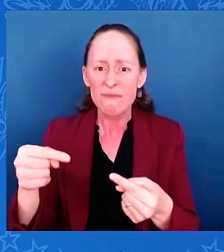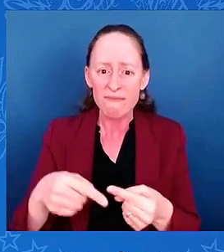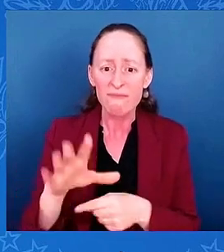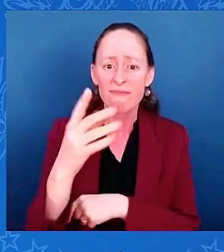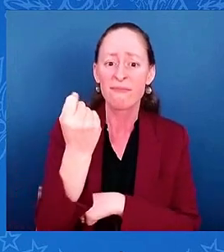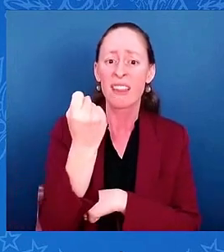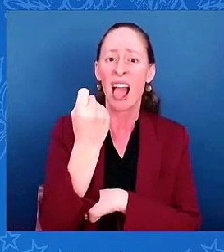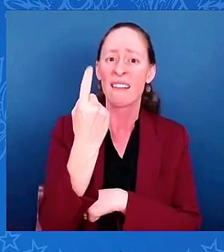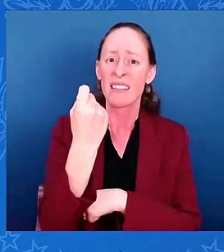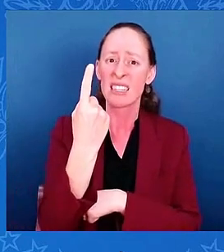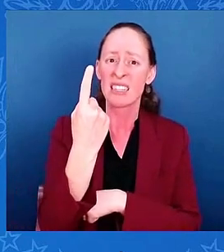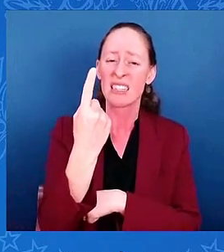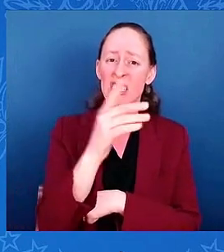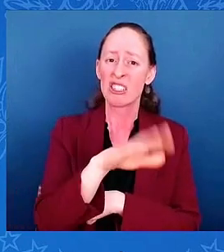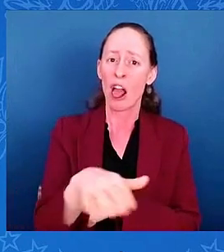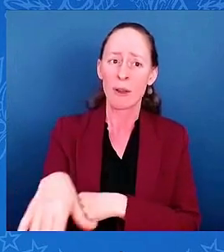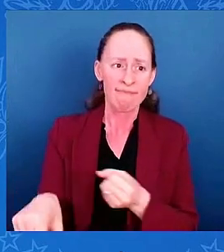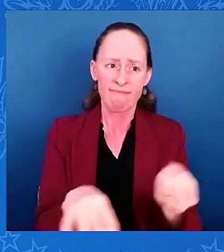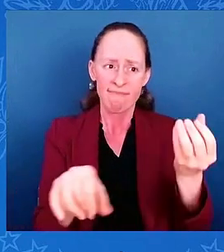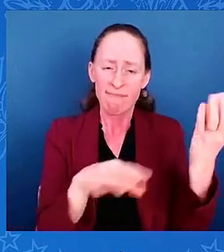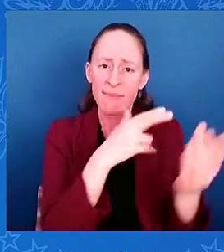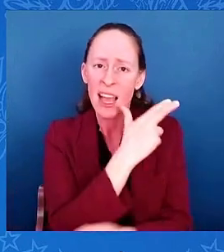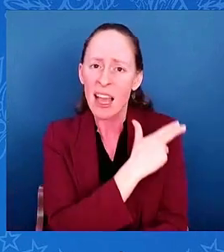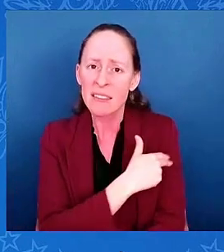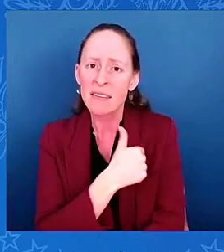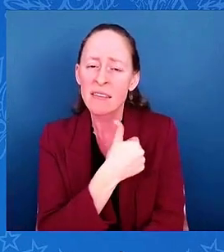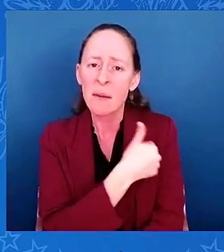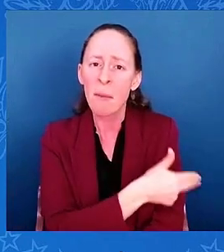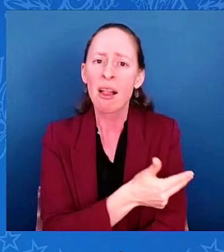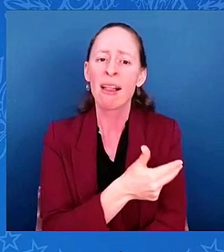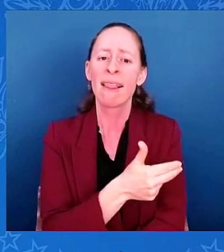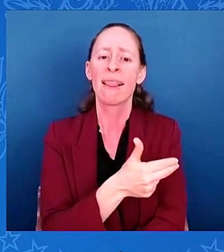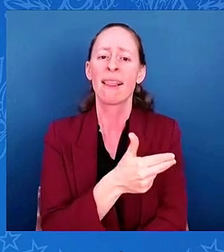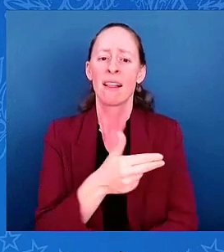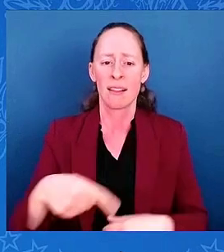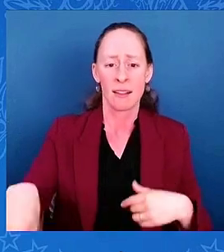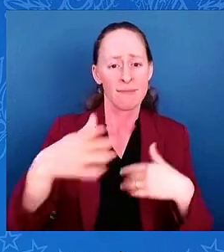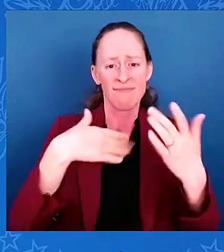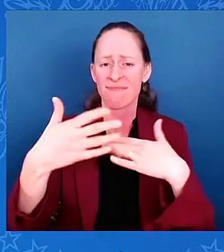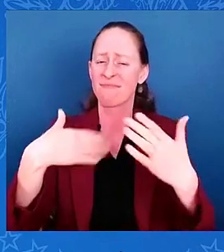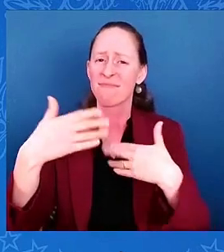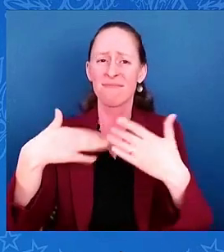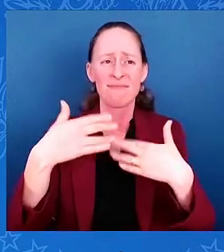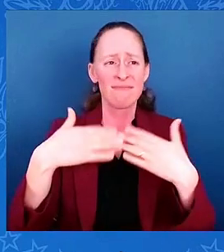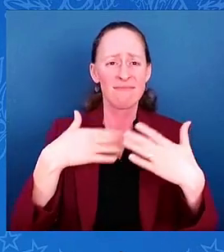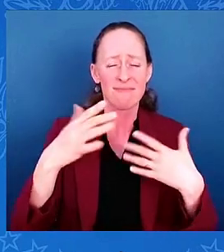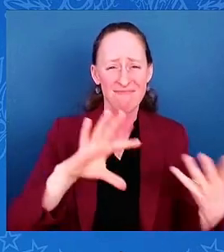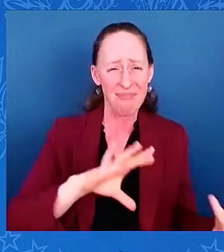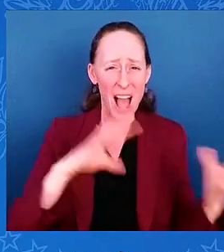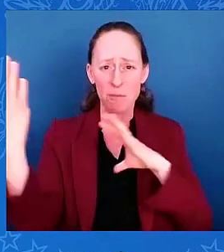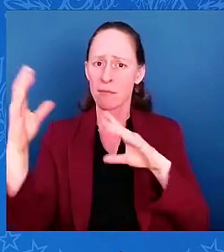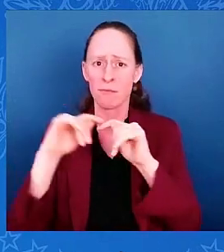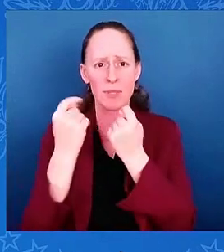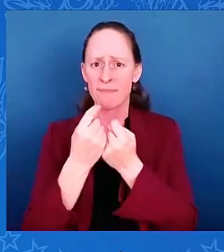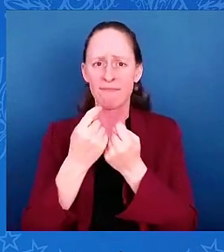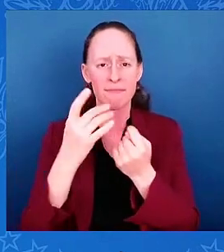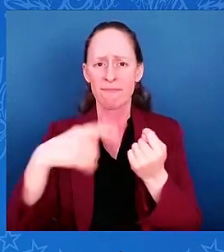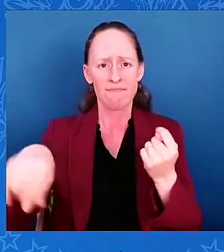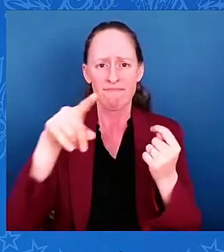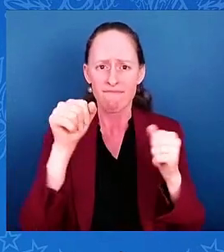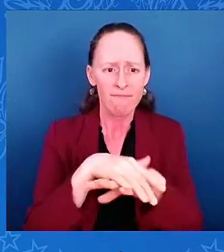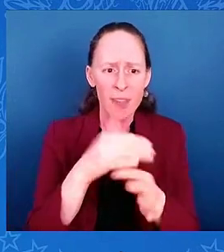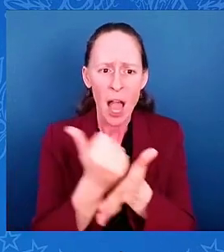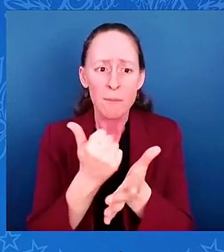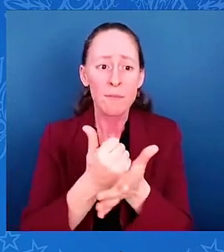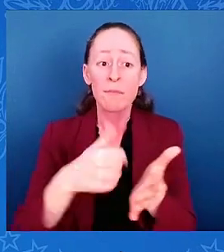again. Trey helped pull people to safety. James, who lost his own father in gun violence, reassured kids they'd be